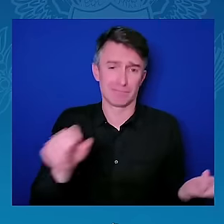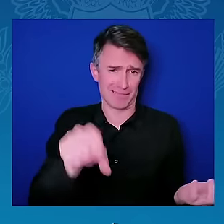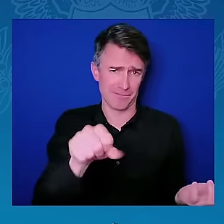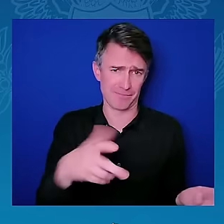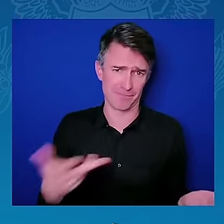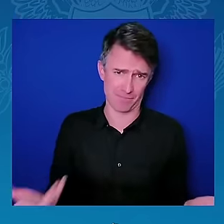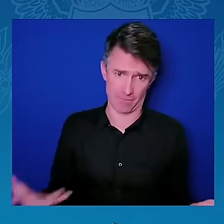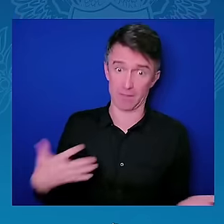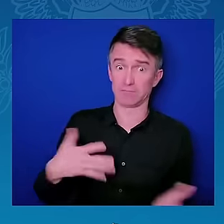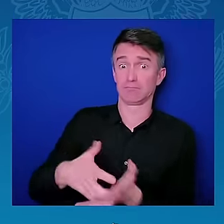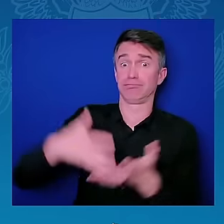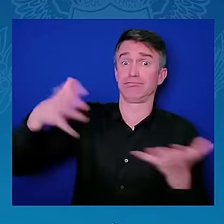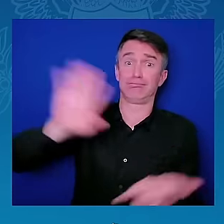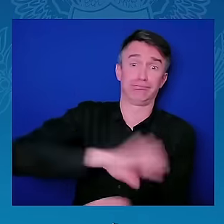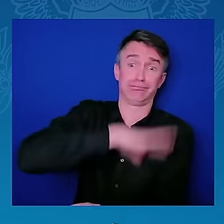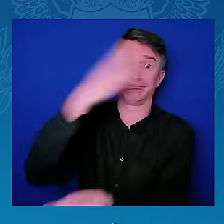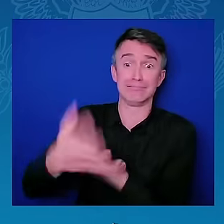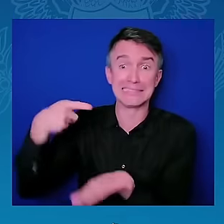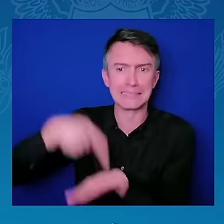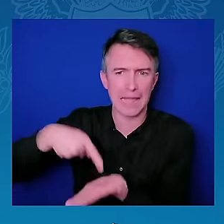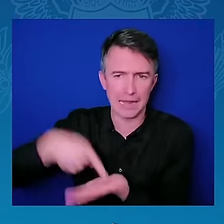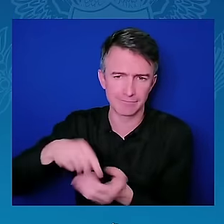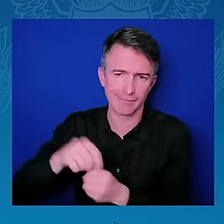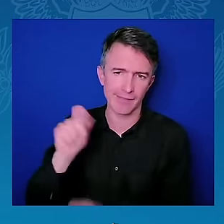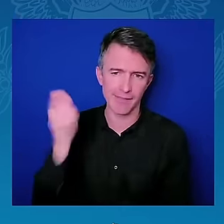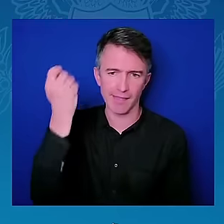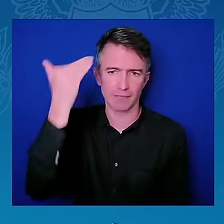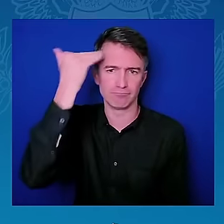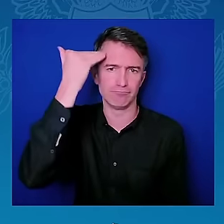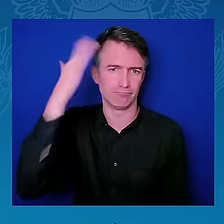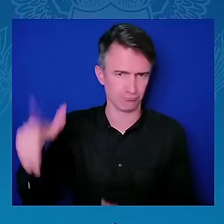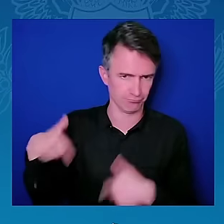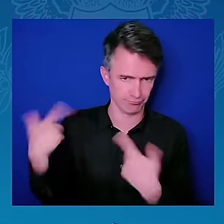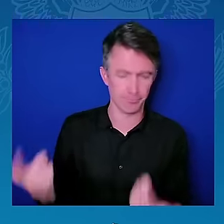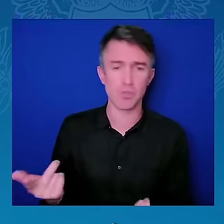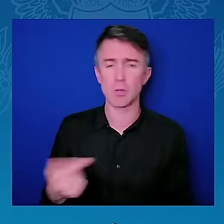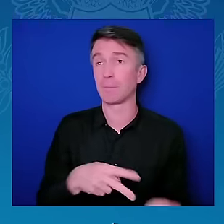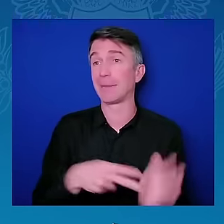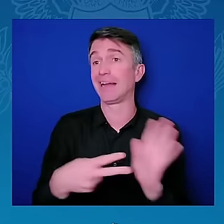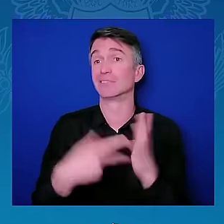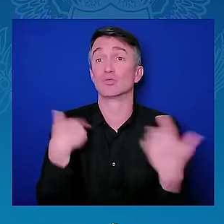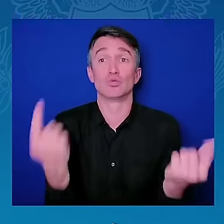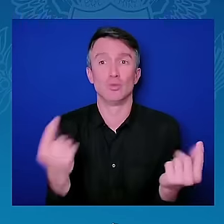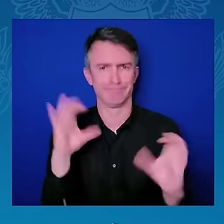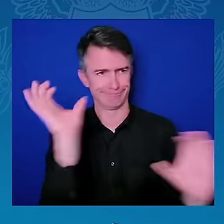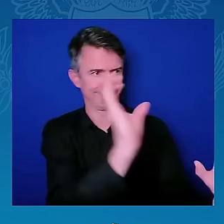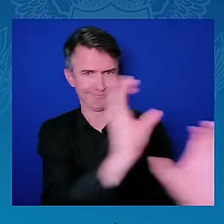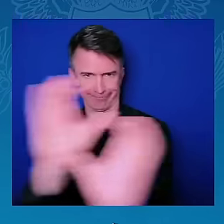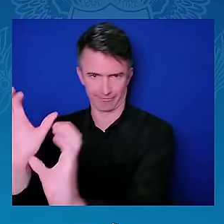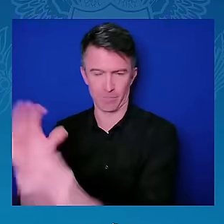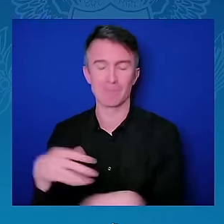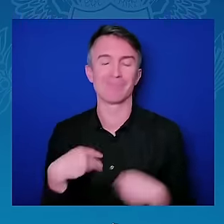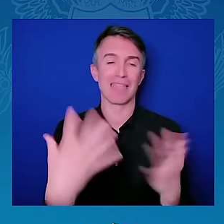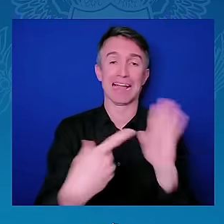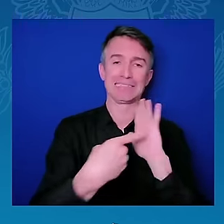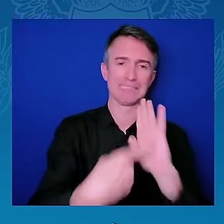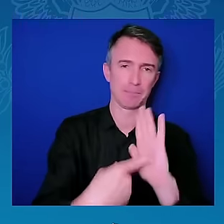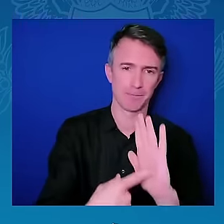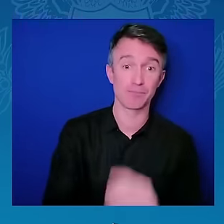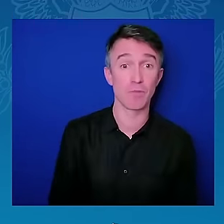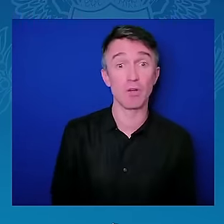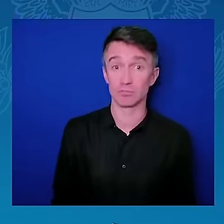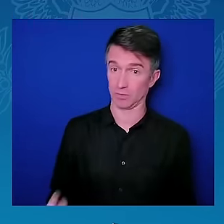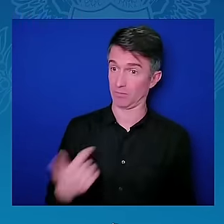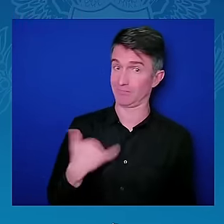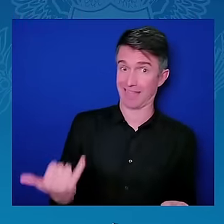to get a billion dollars from any government, including the American government. It would